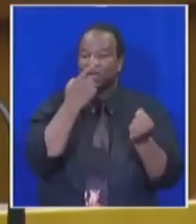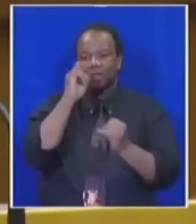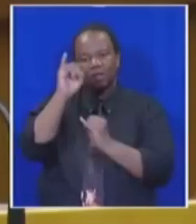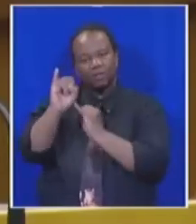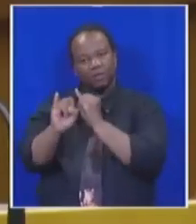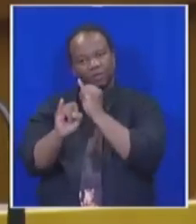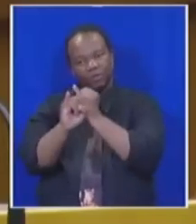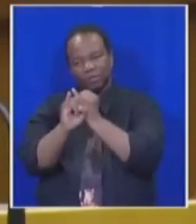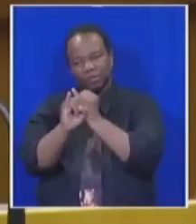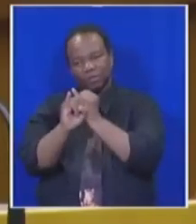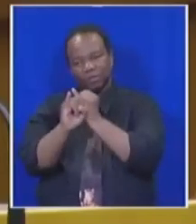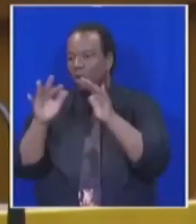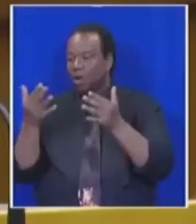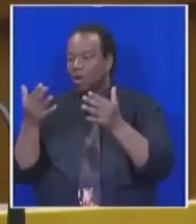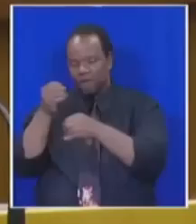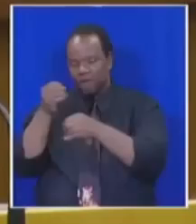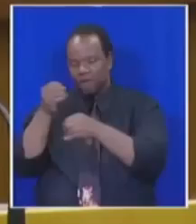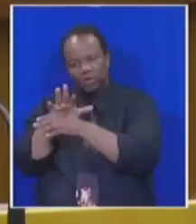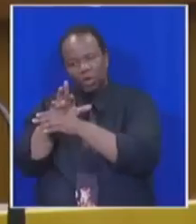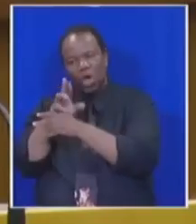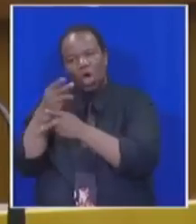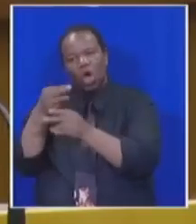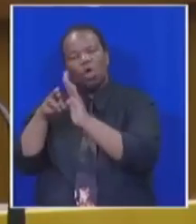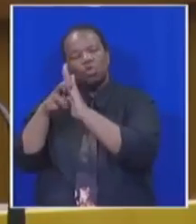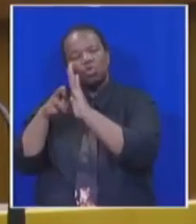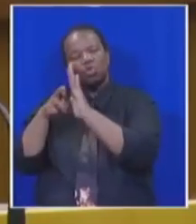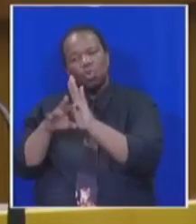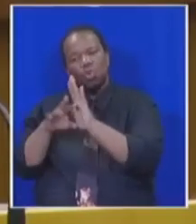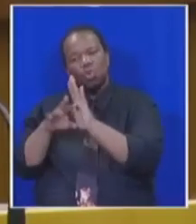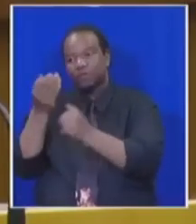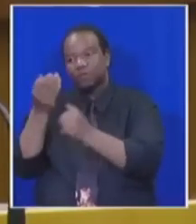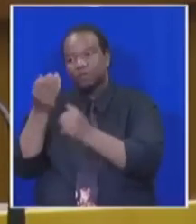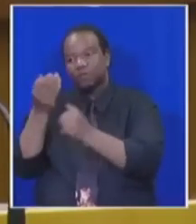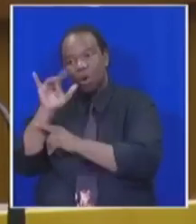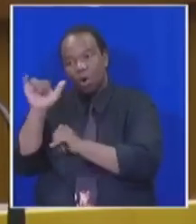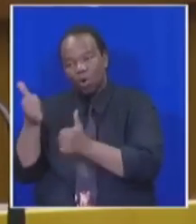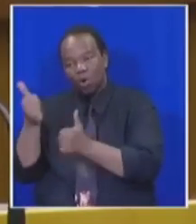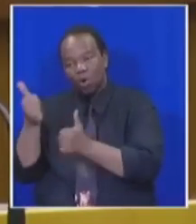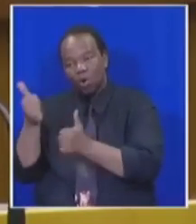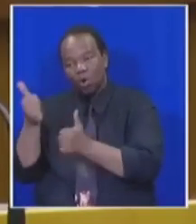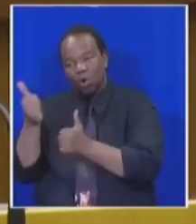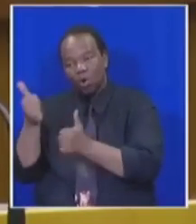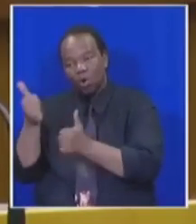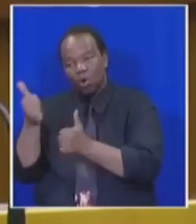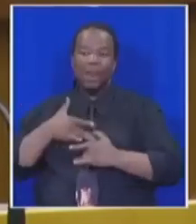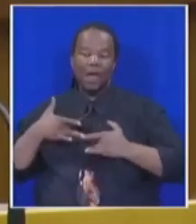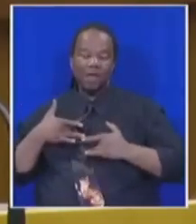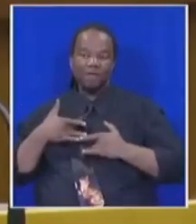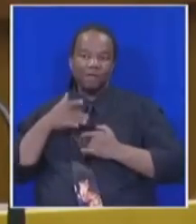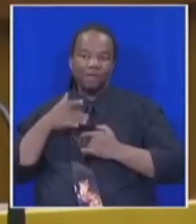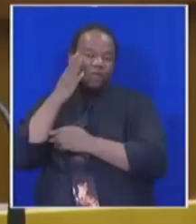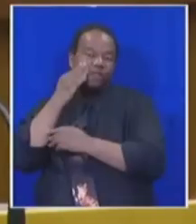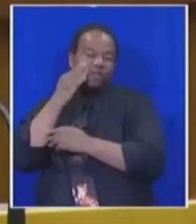influence the scope and course of our actions, it is human lives, their experiences, and realization